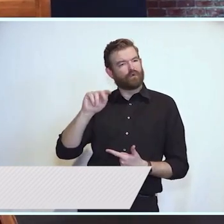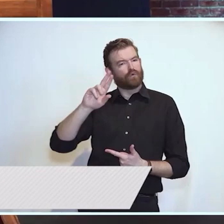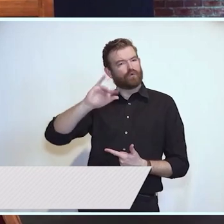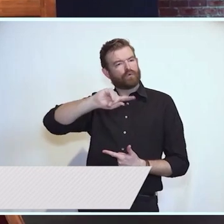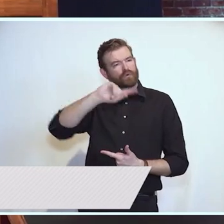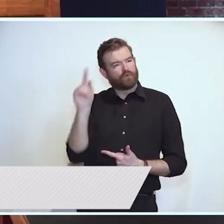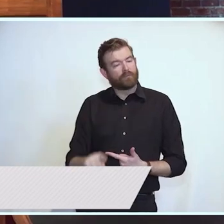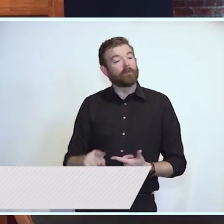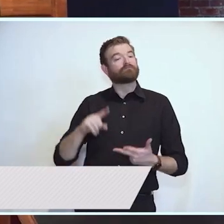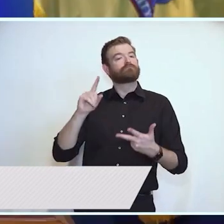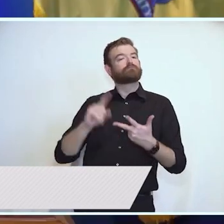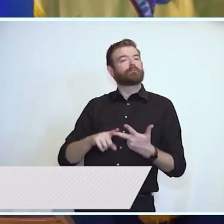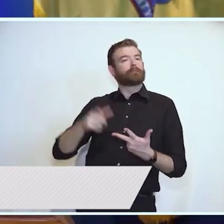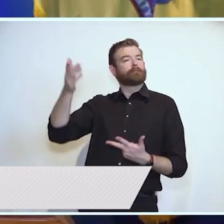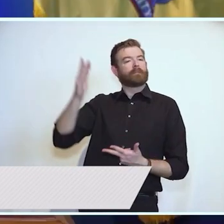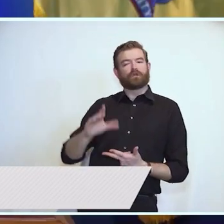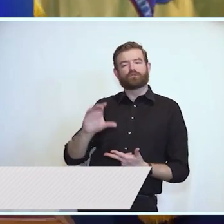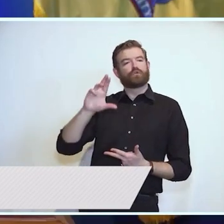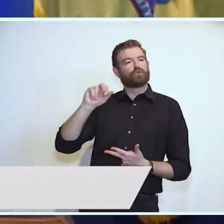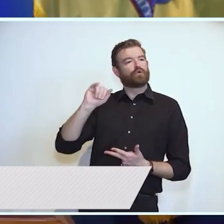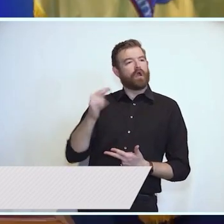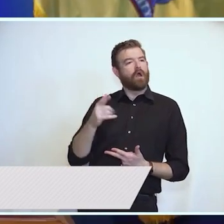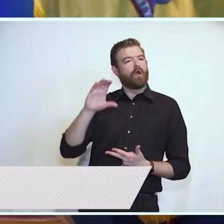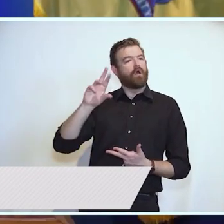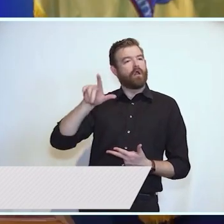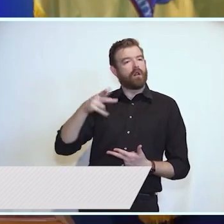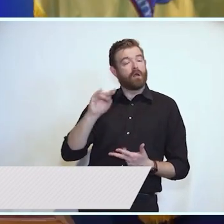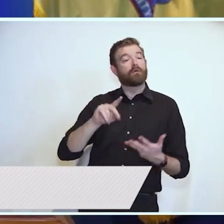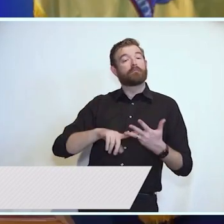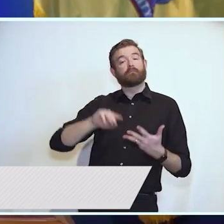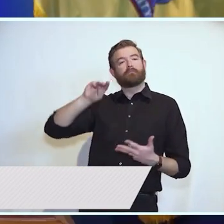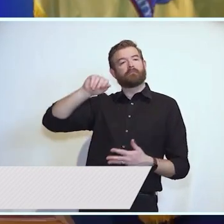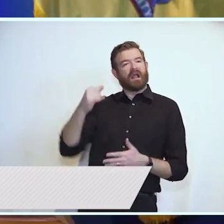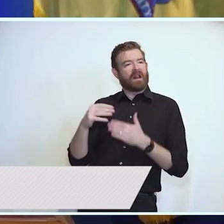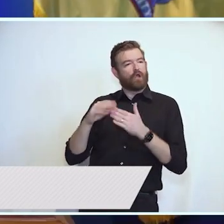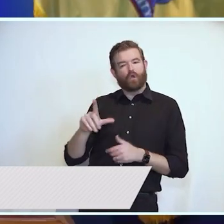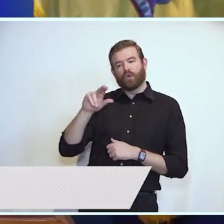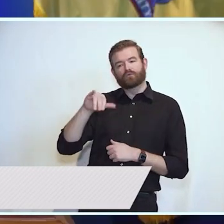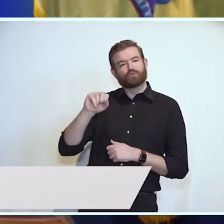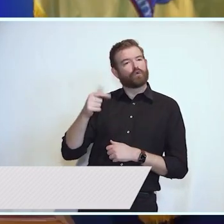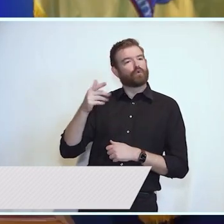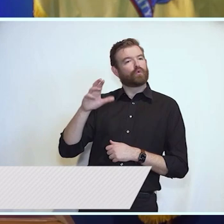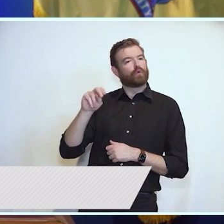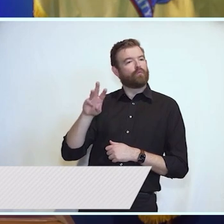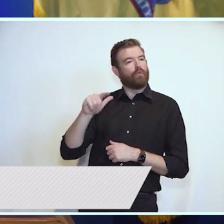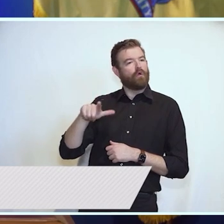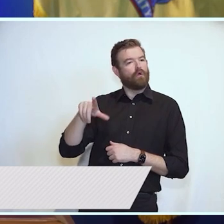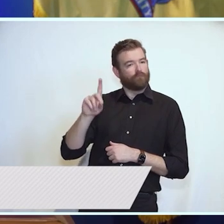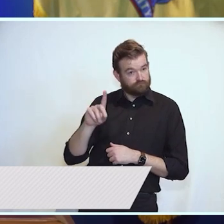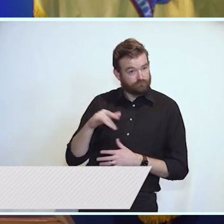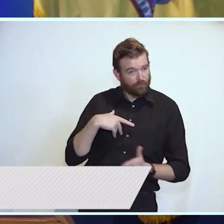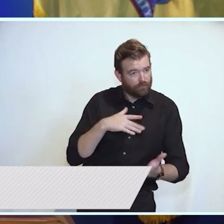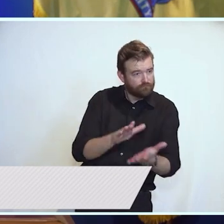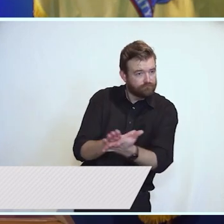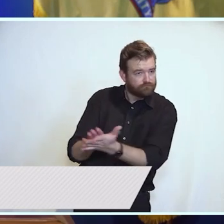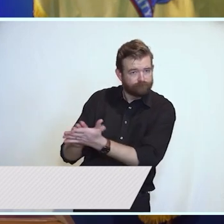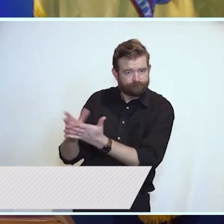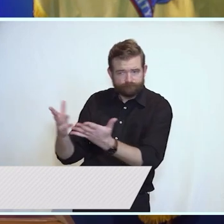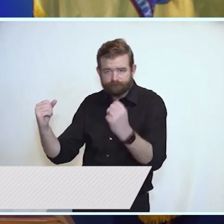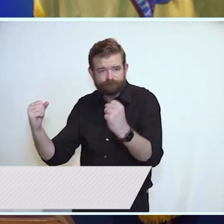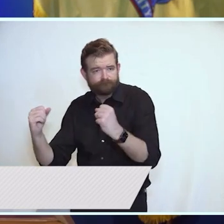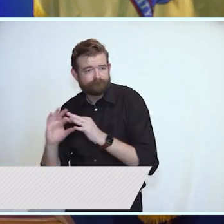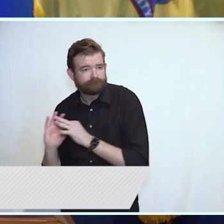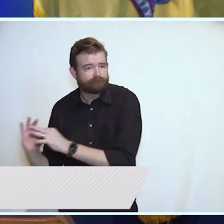Leader Lou Greenwald. And we hold out our hands in partnership and goodwill to the new Republican leaders, Senator Steve